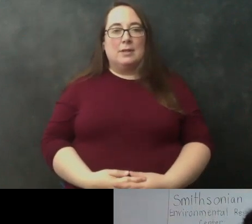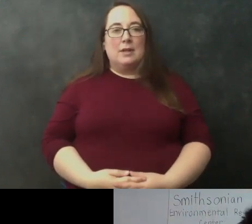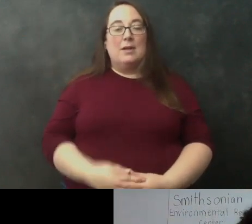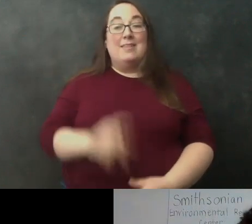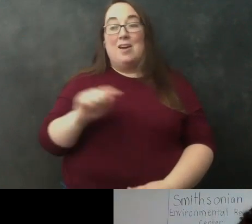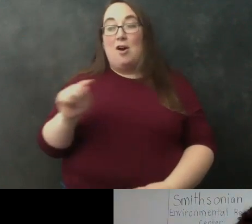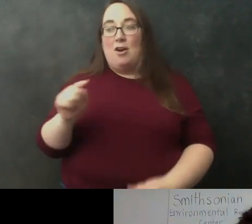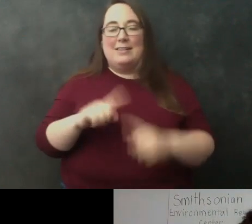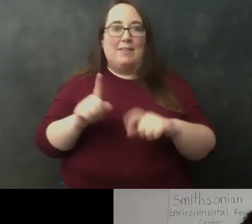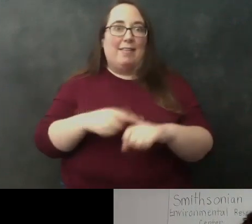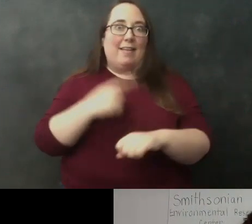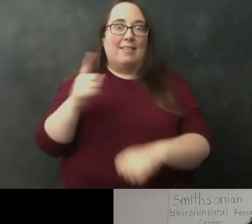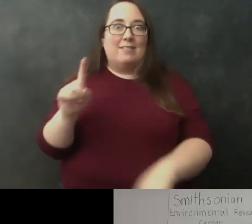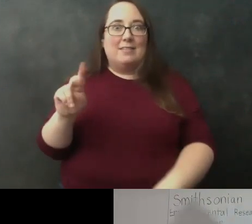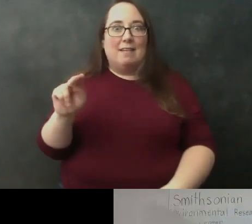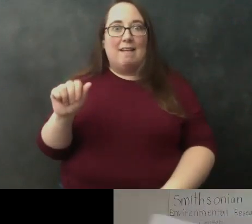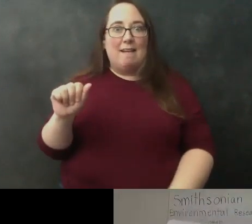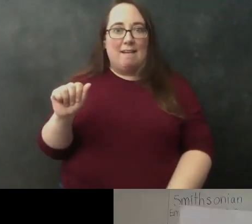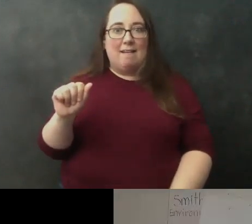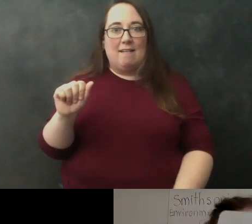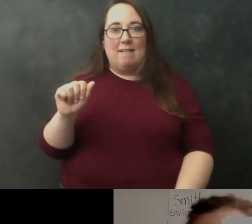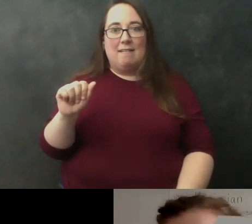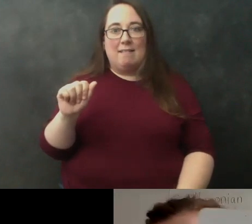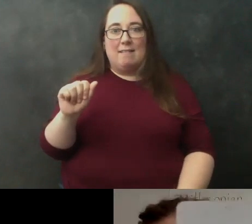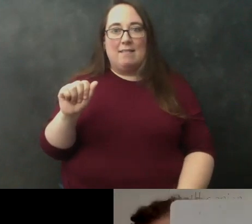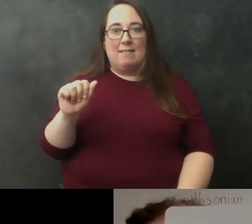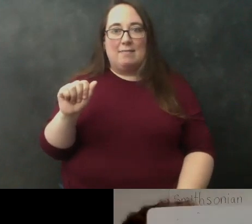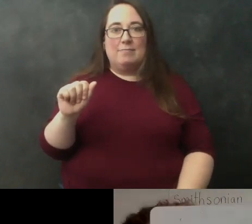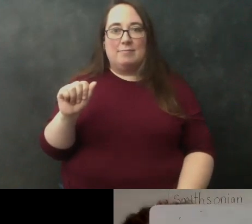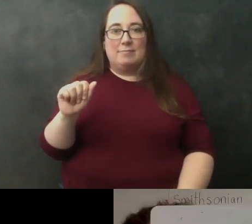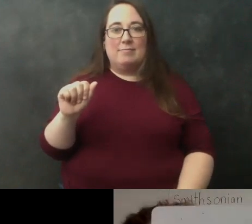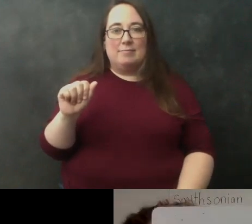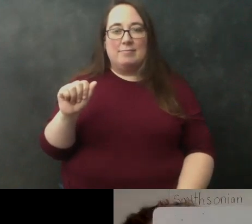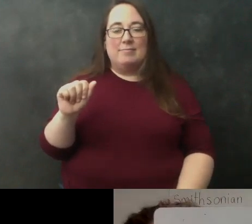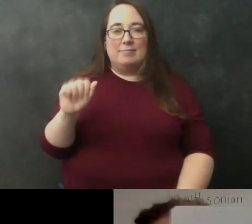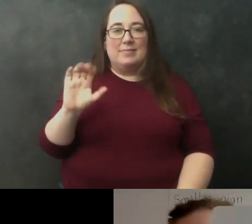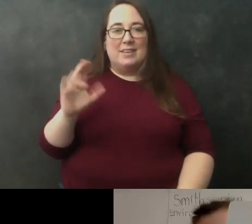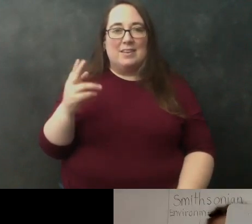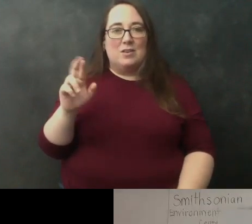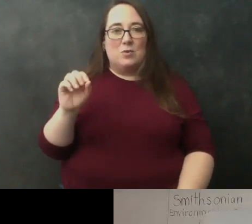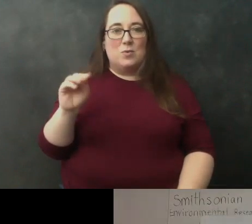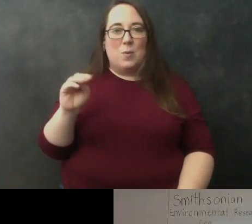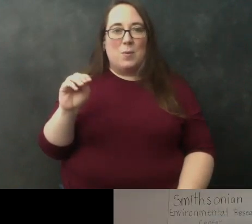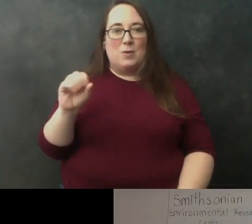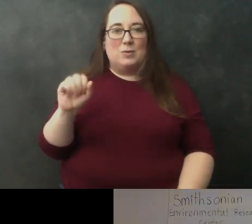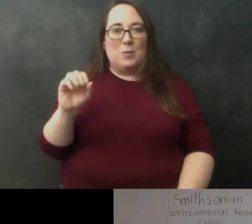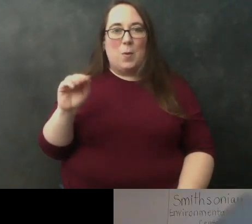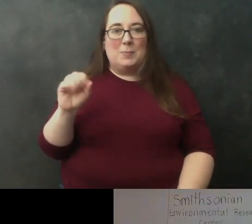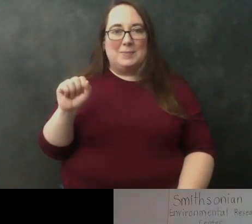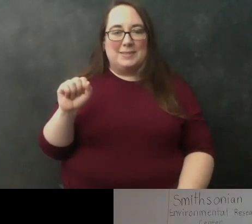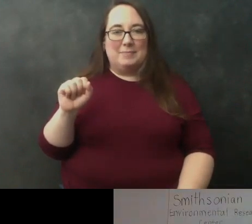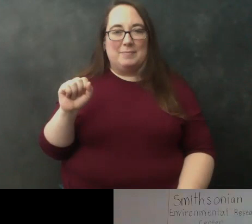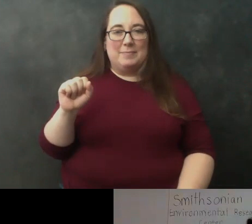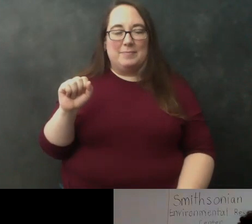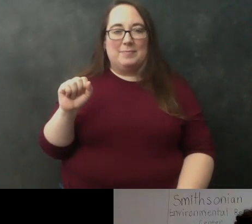so so it becomes a um there you go chromosomes uh so so it